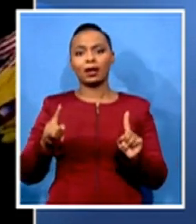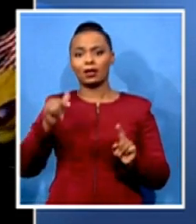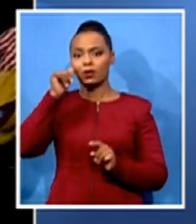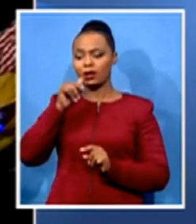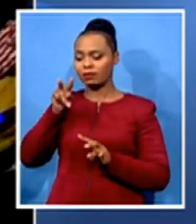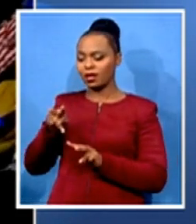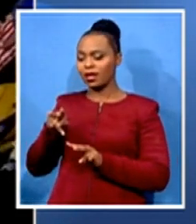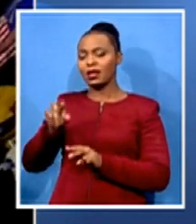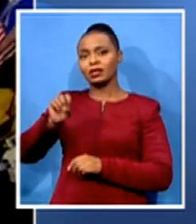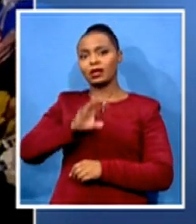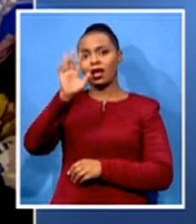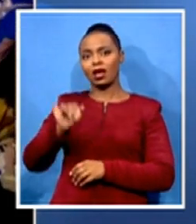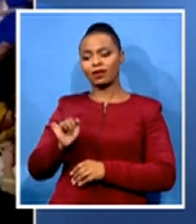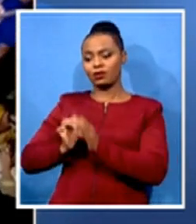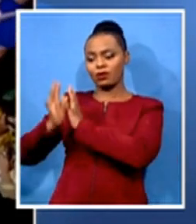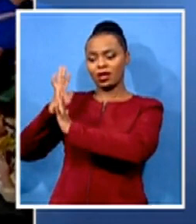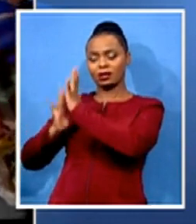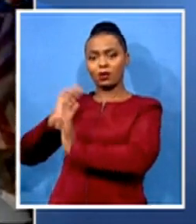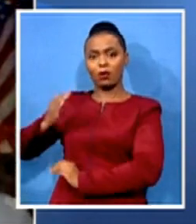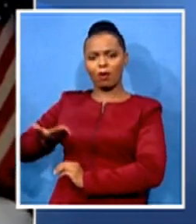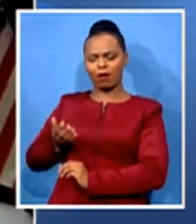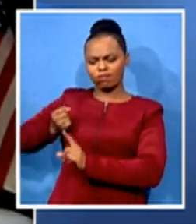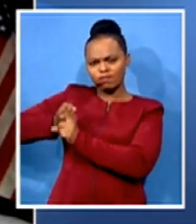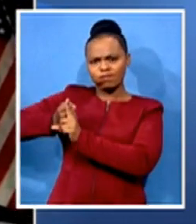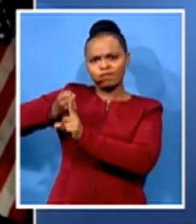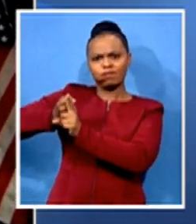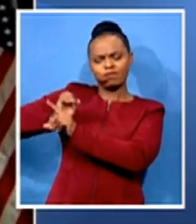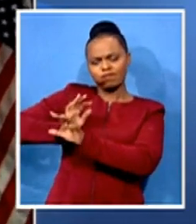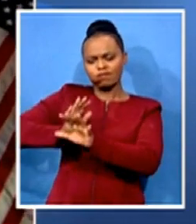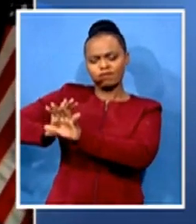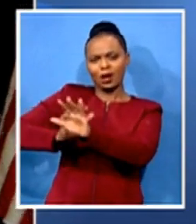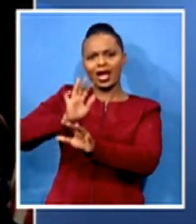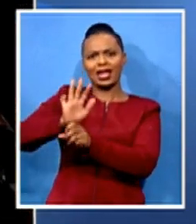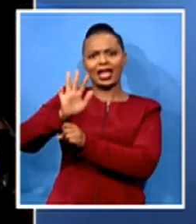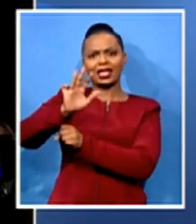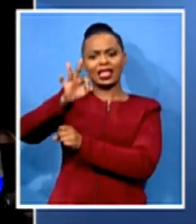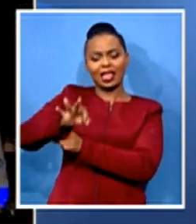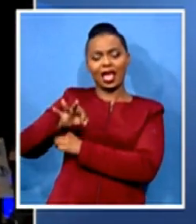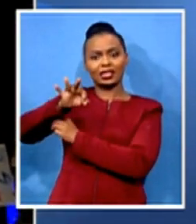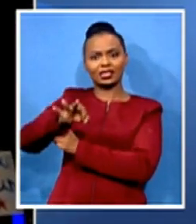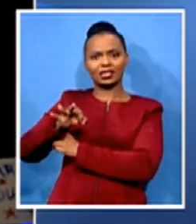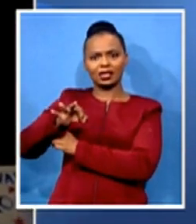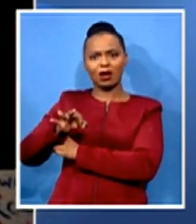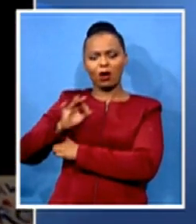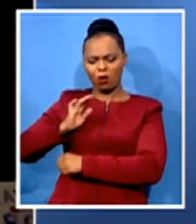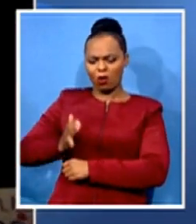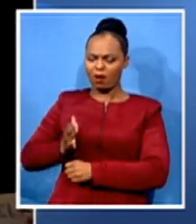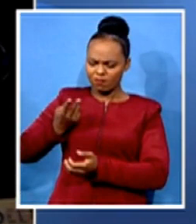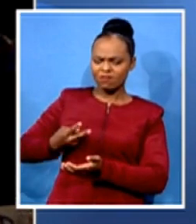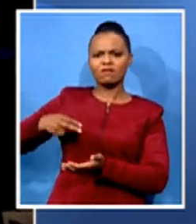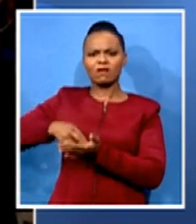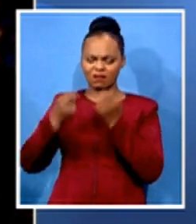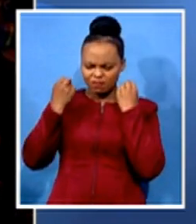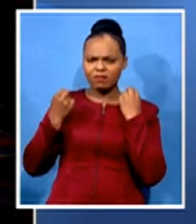In 1913, women took to the streets in Blue Fontaine, marching and